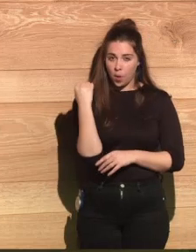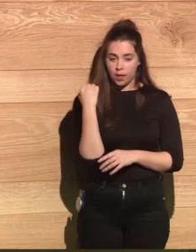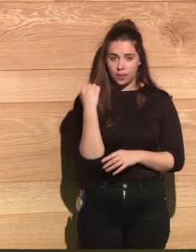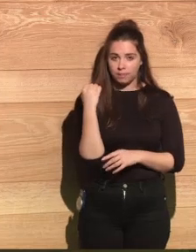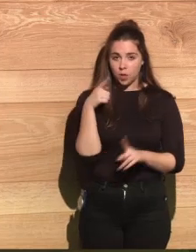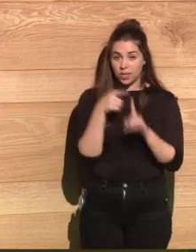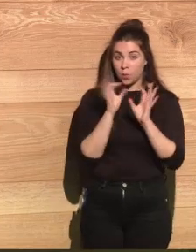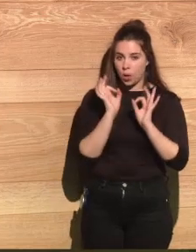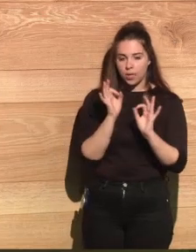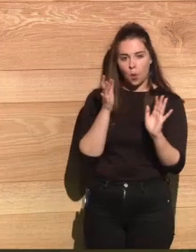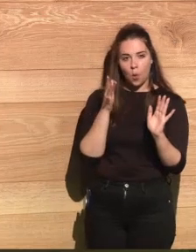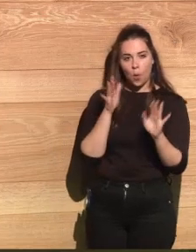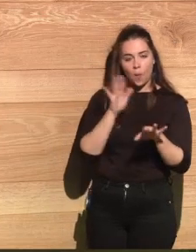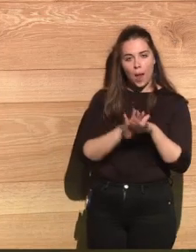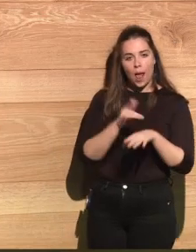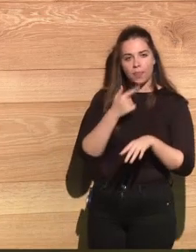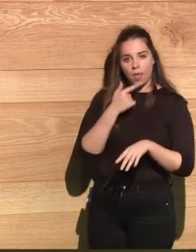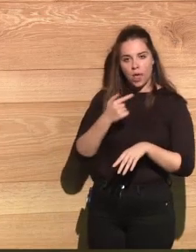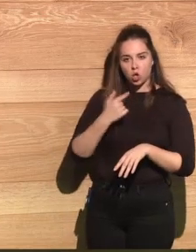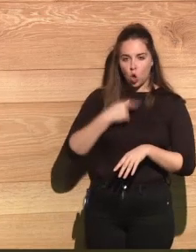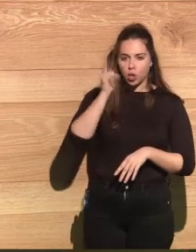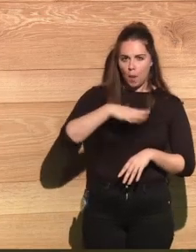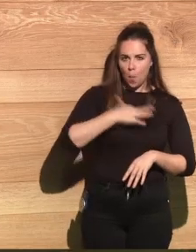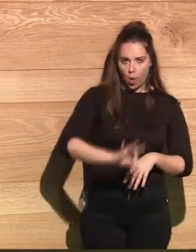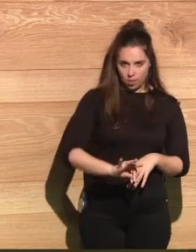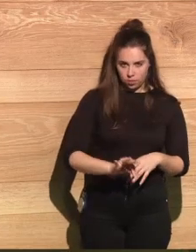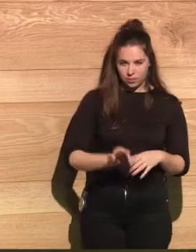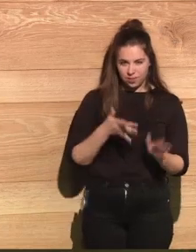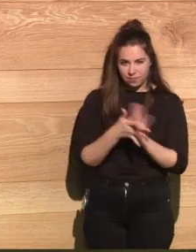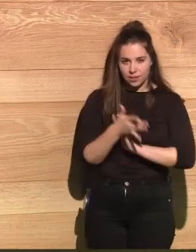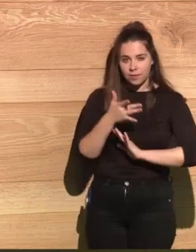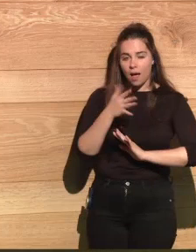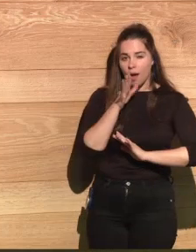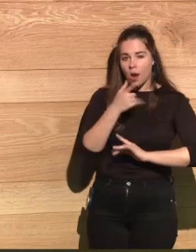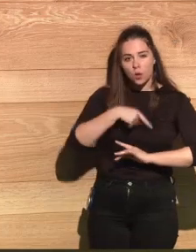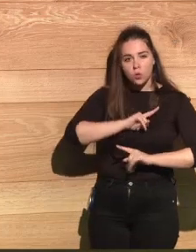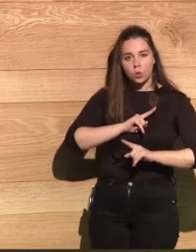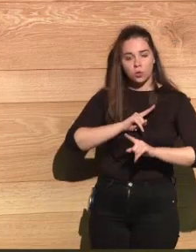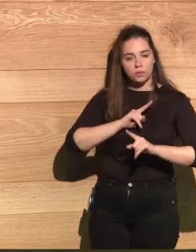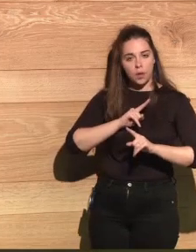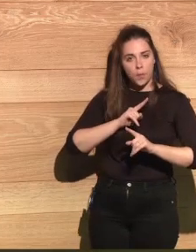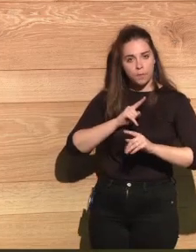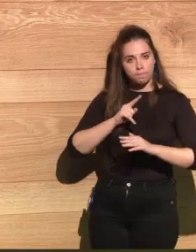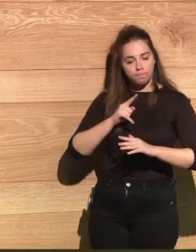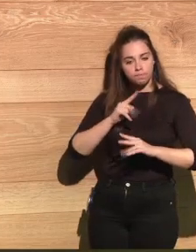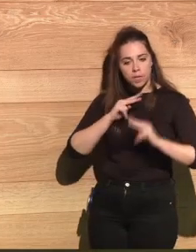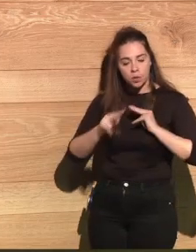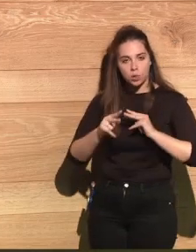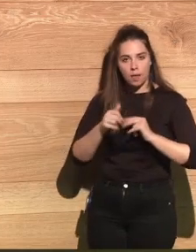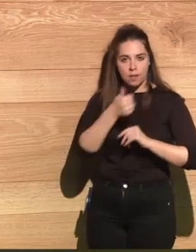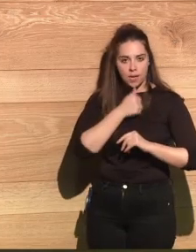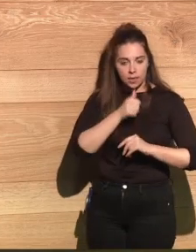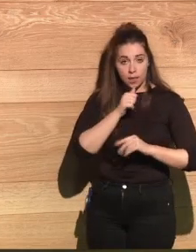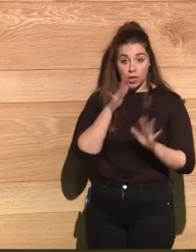And that's what we have to get rid of. So right now, of course, we are seeing this resistance from these